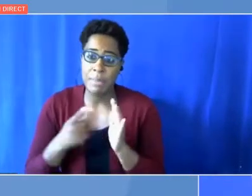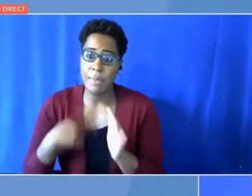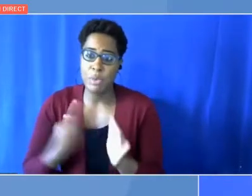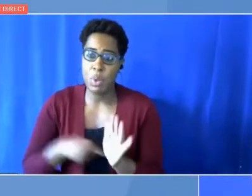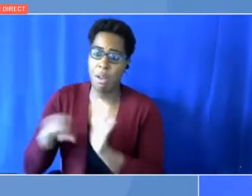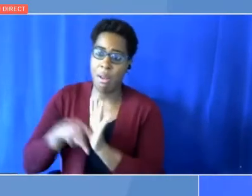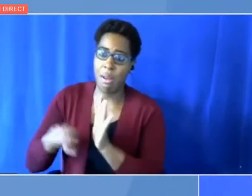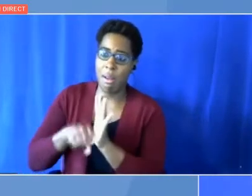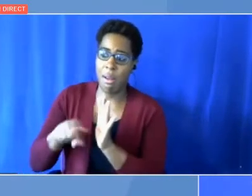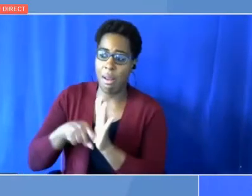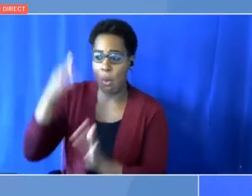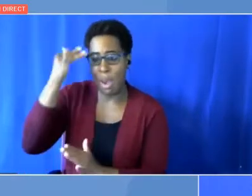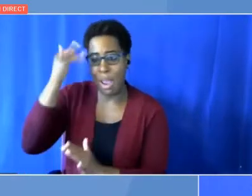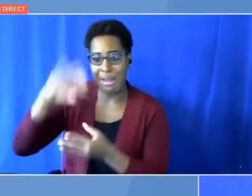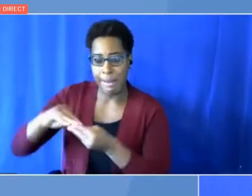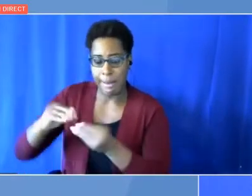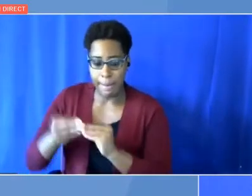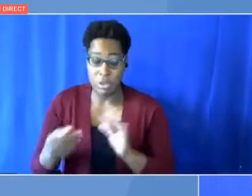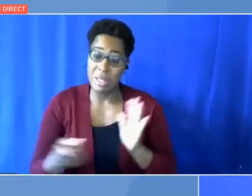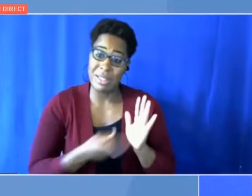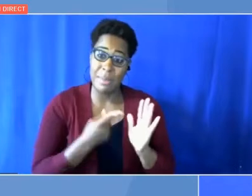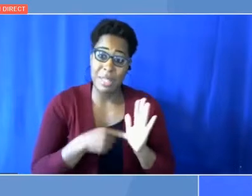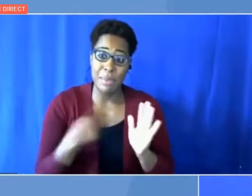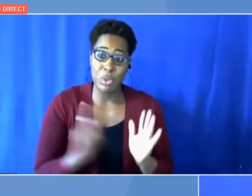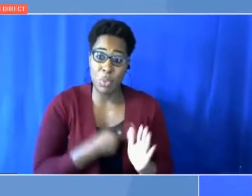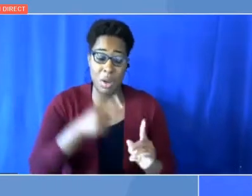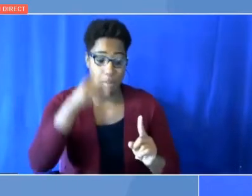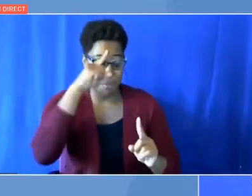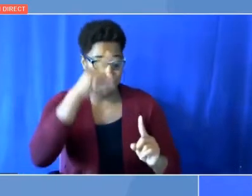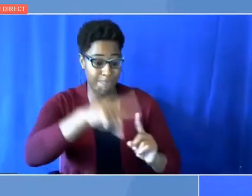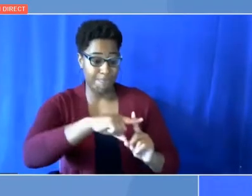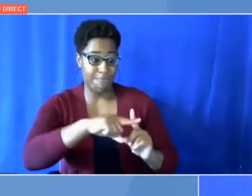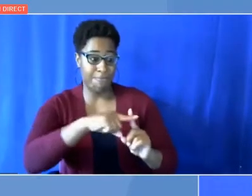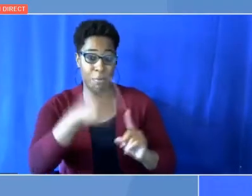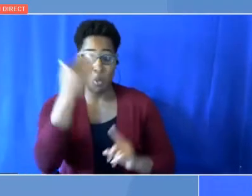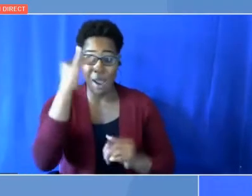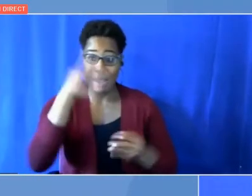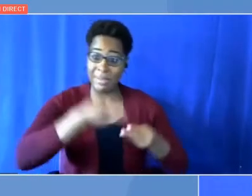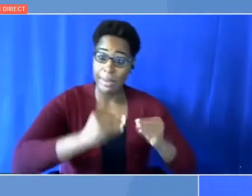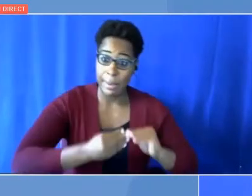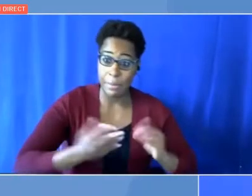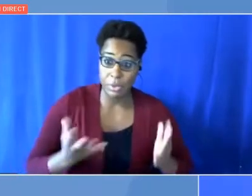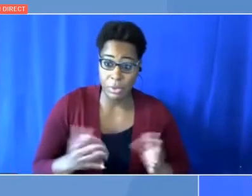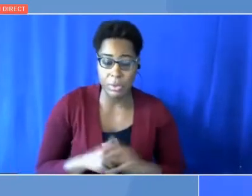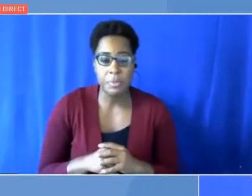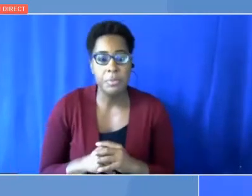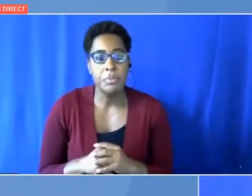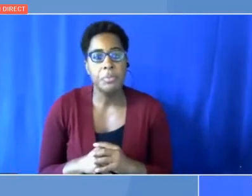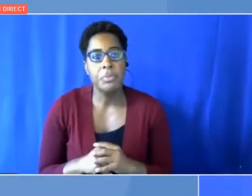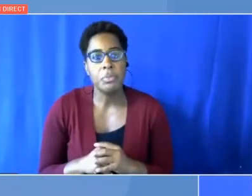on numbers. But this is aside. Now, the issue of Europe.